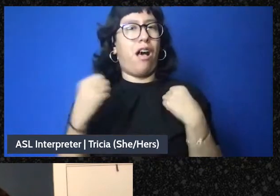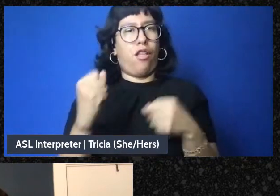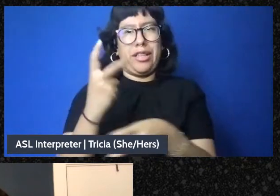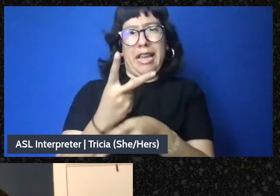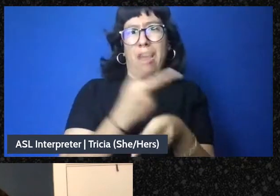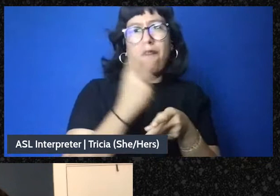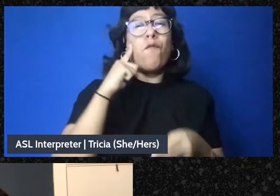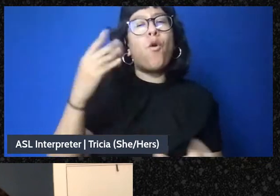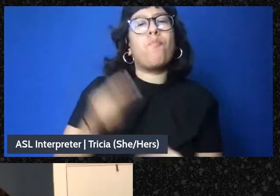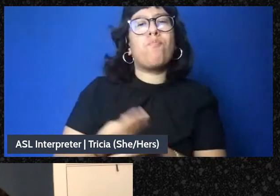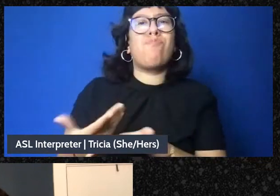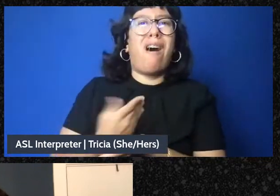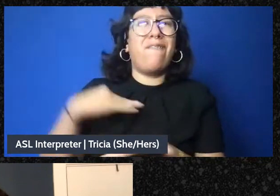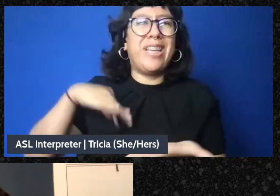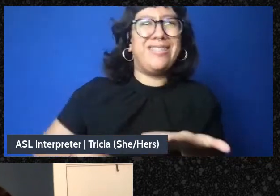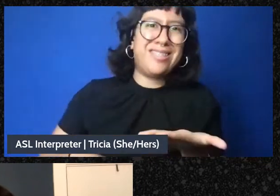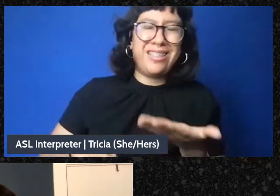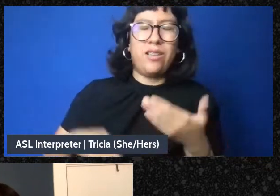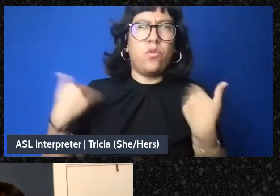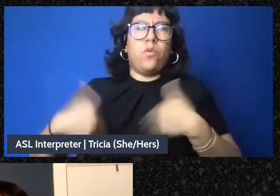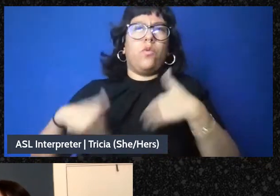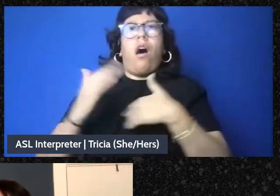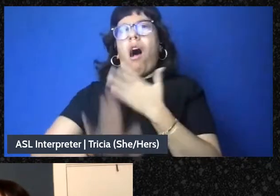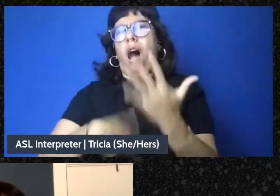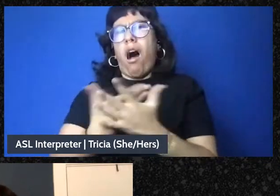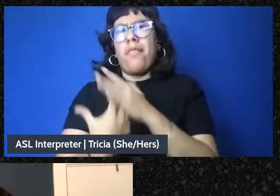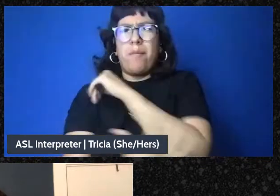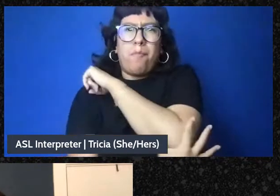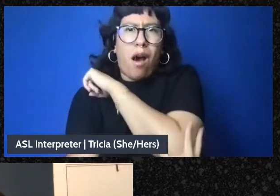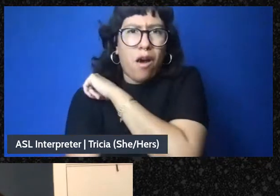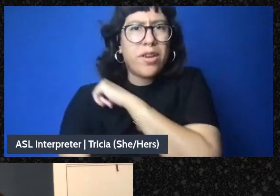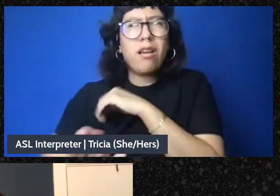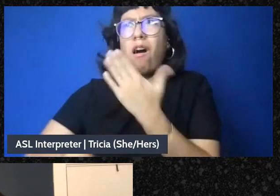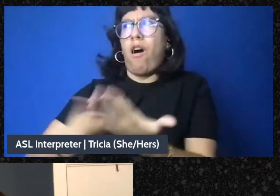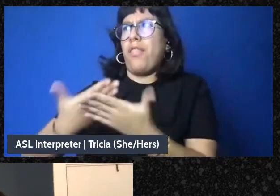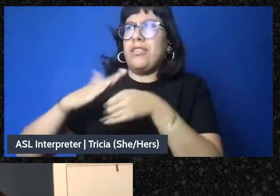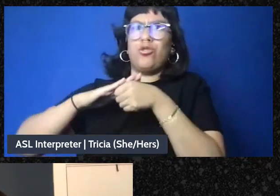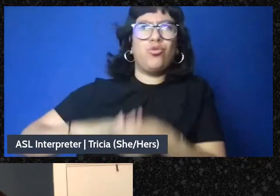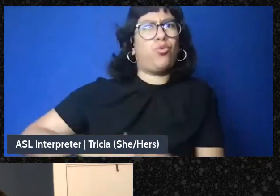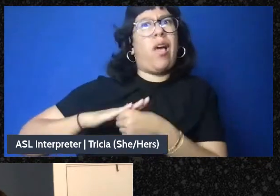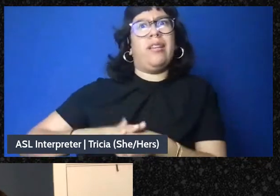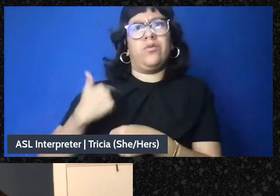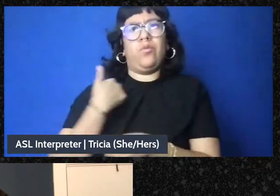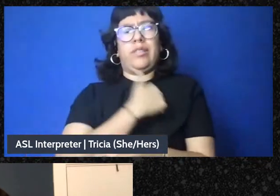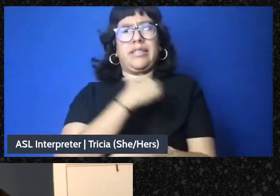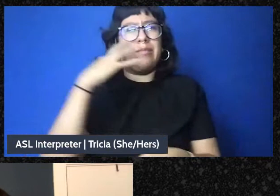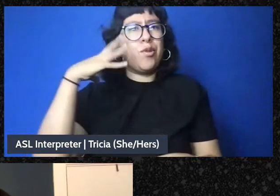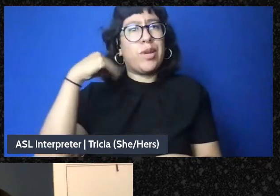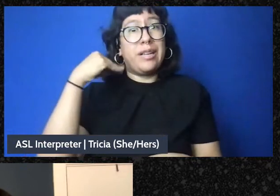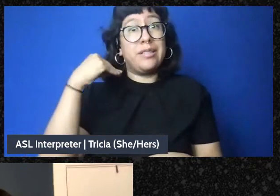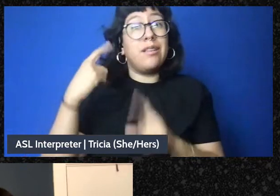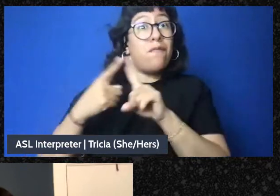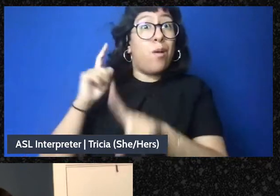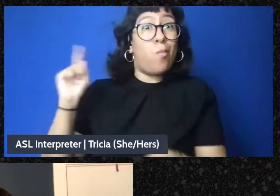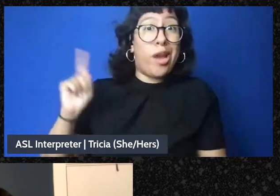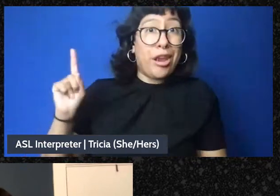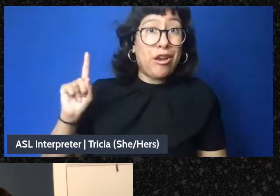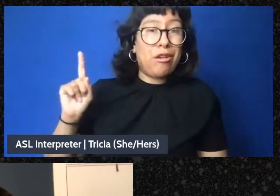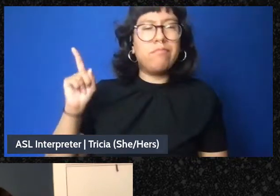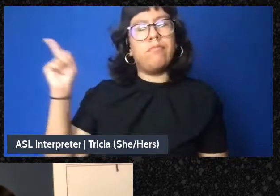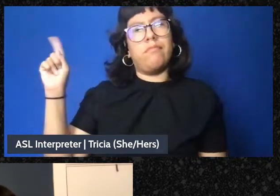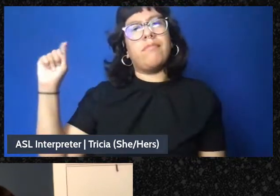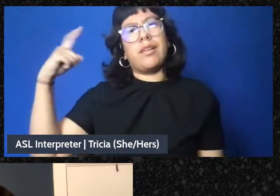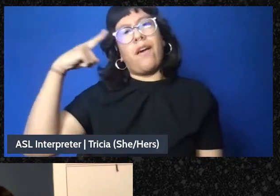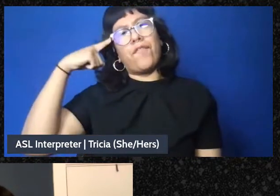the poverty and stress and dispossession that people are in is caused by having a government